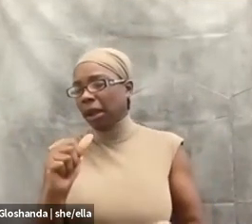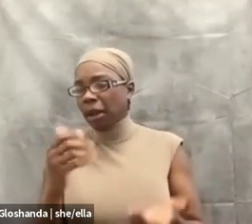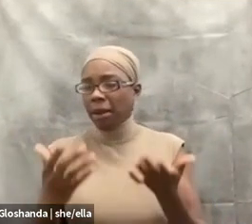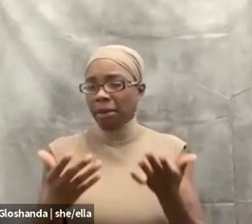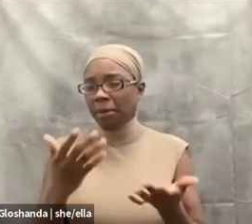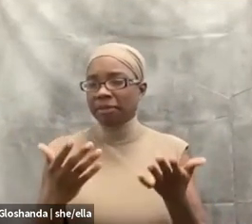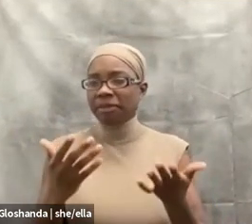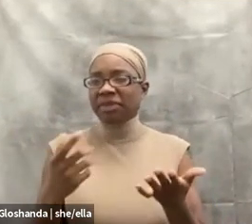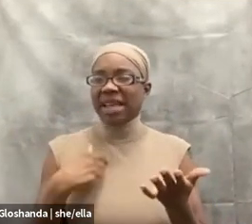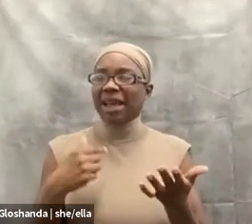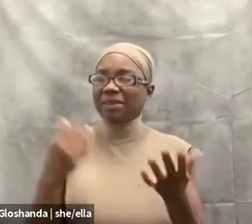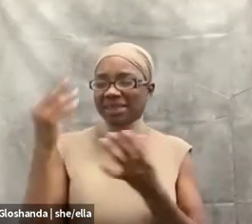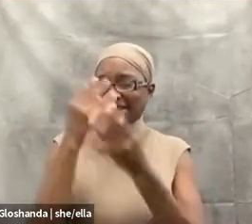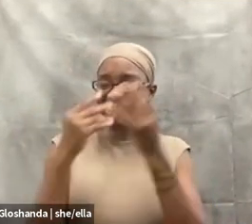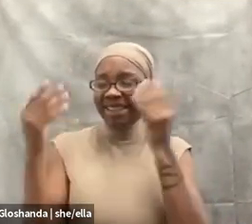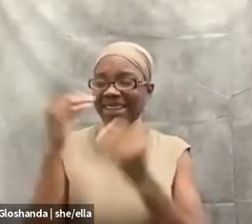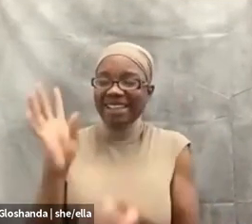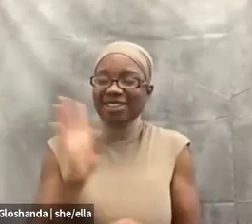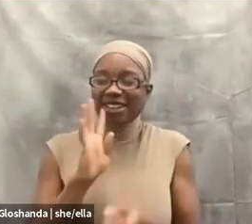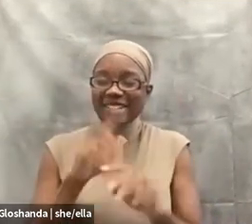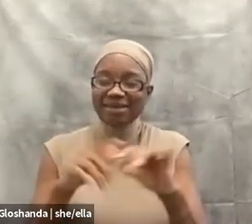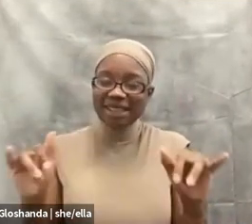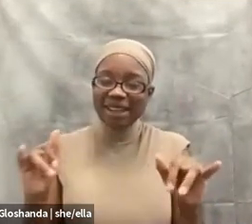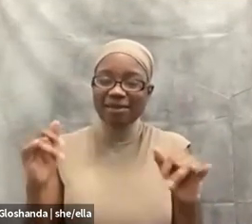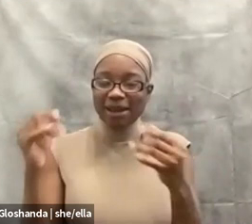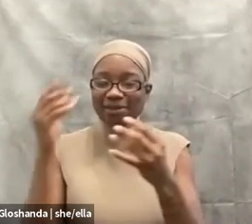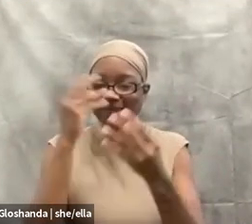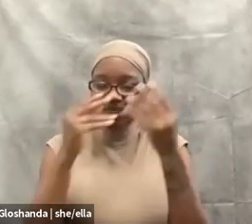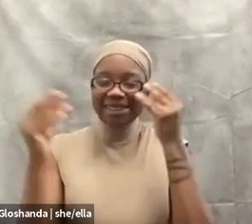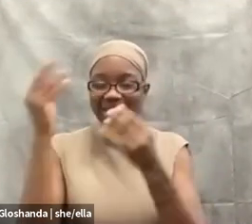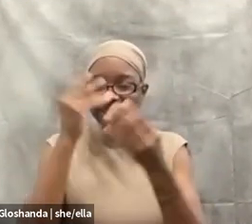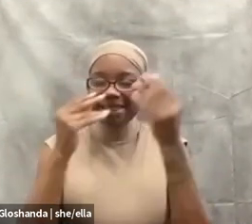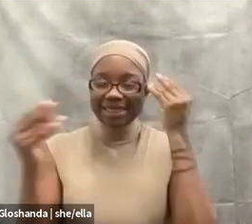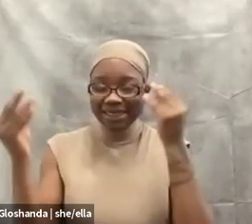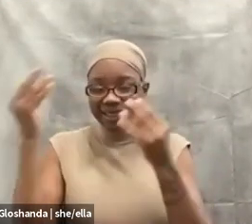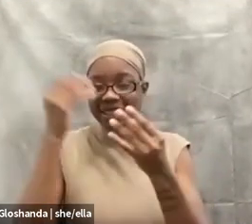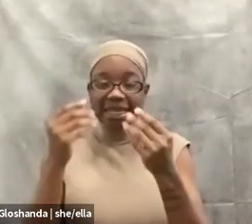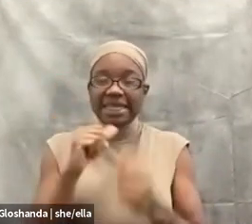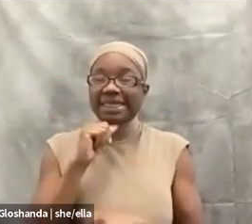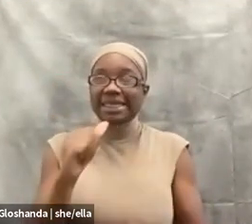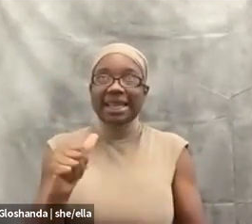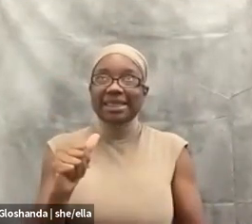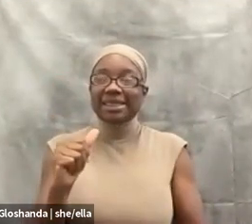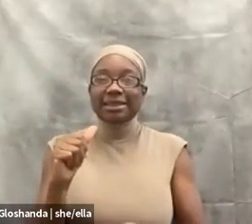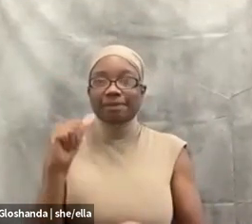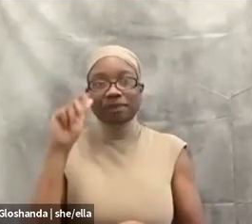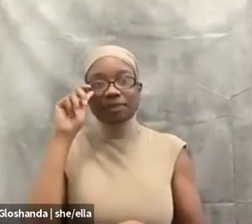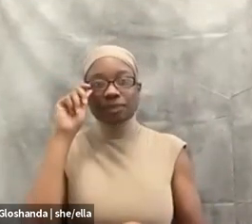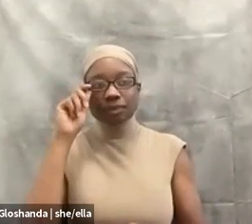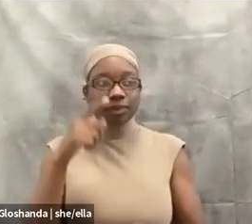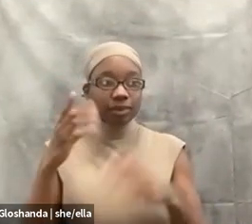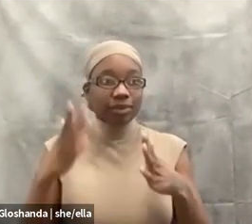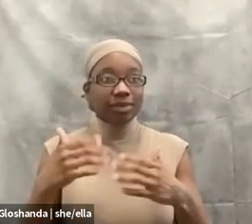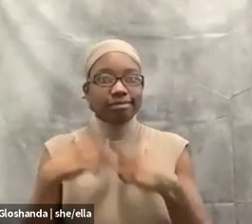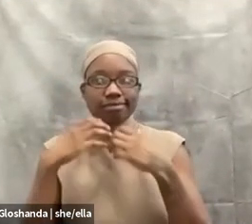I'm kind of like talking as I'm thinking, but there's like so many images swirling in my mind of like, it's not even like, does this person have a caring